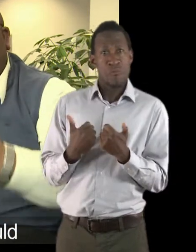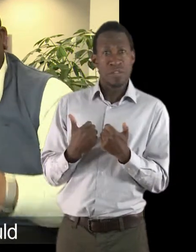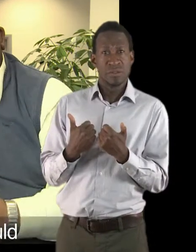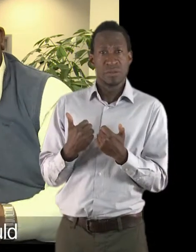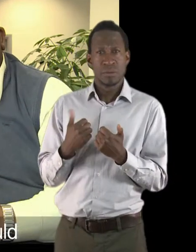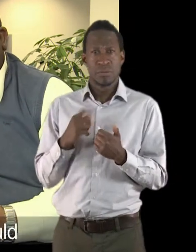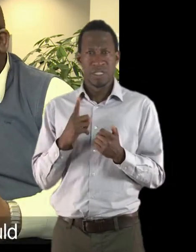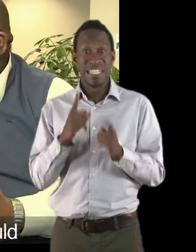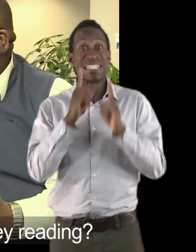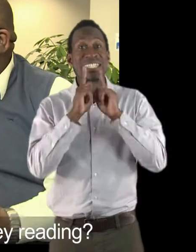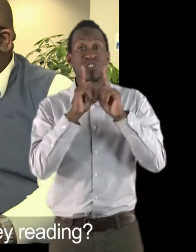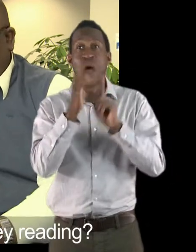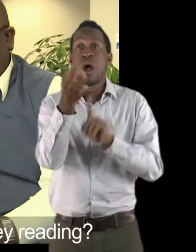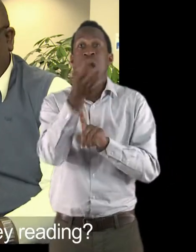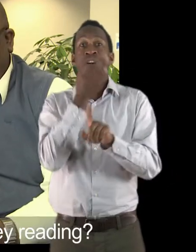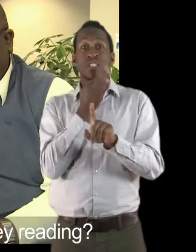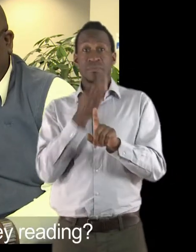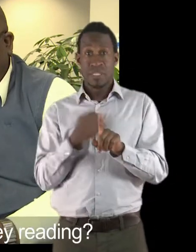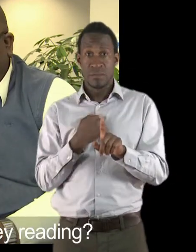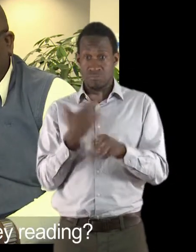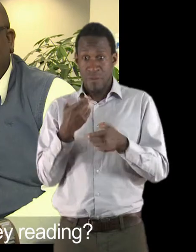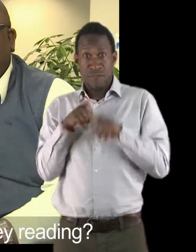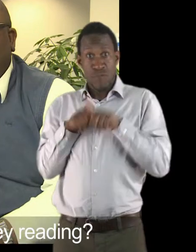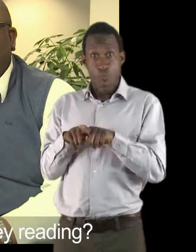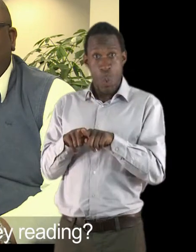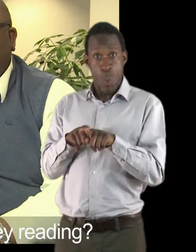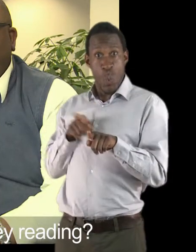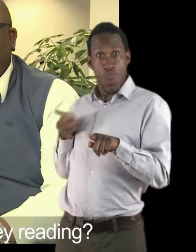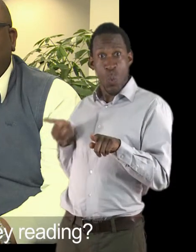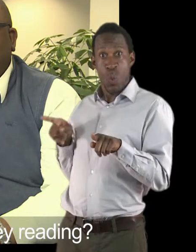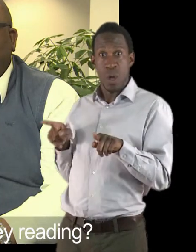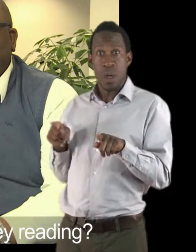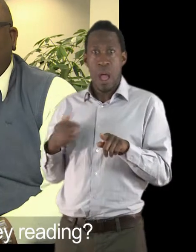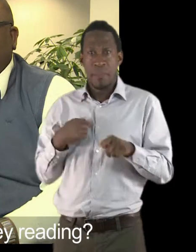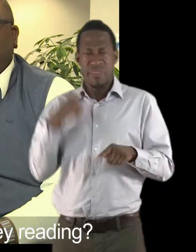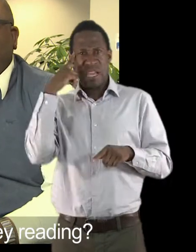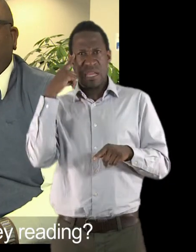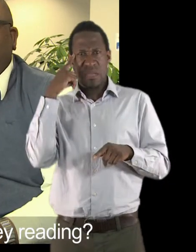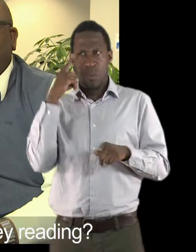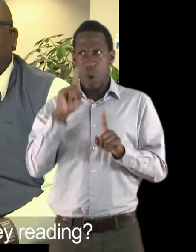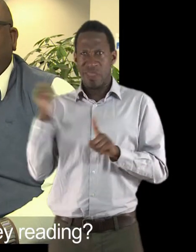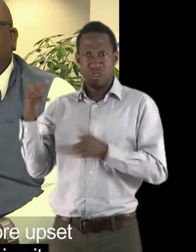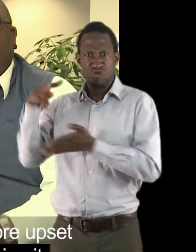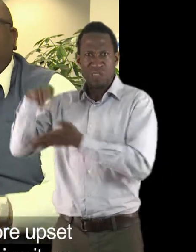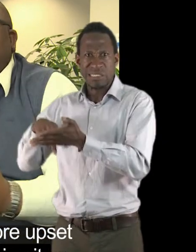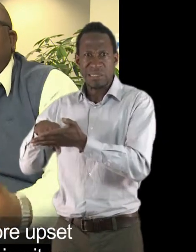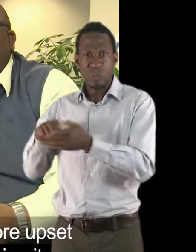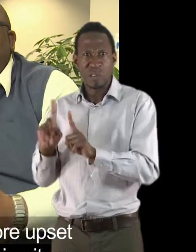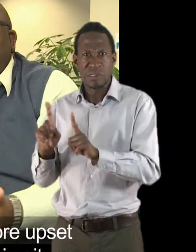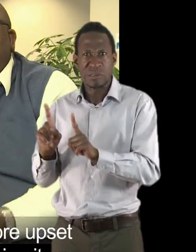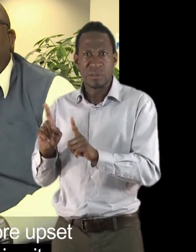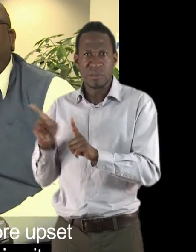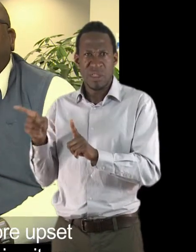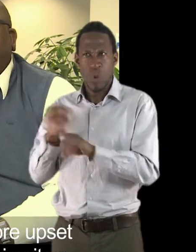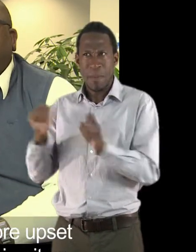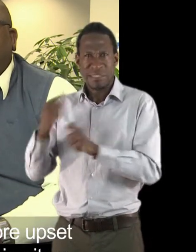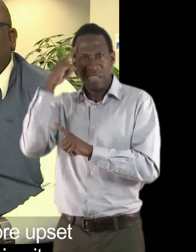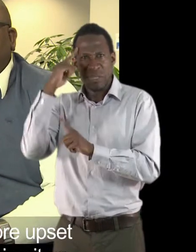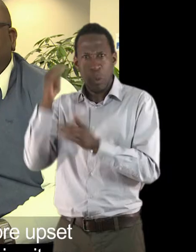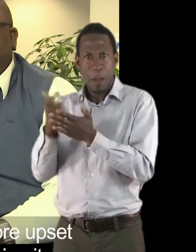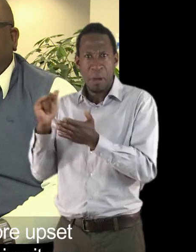follow the, and I'm thinking, what are they reading? That doesn't make, and I just got more and more